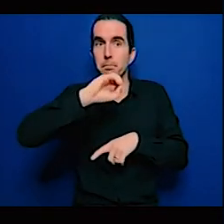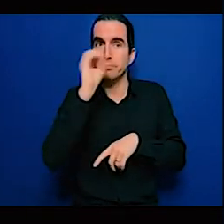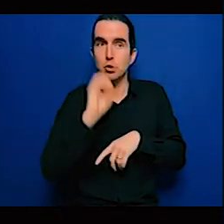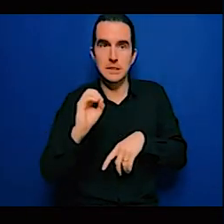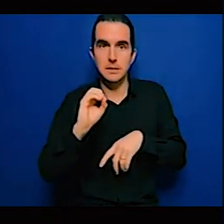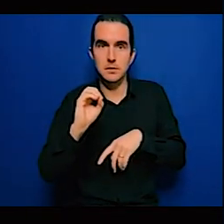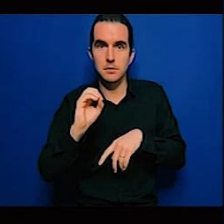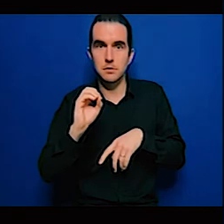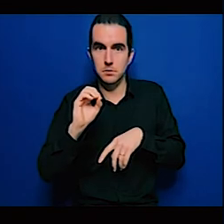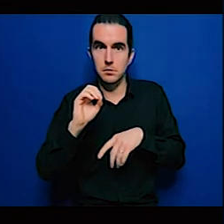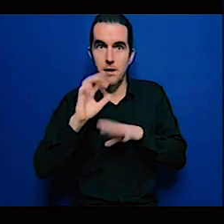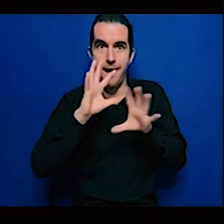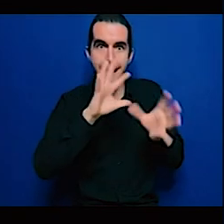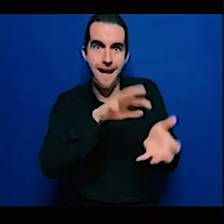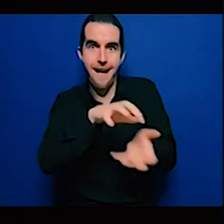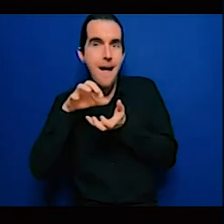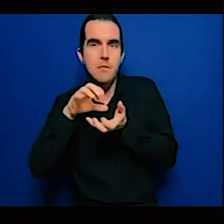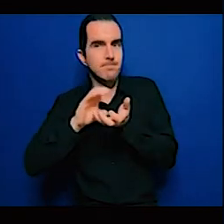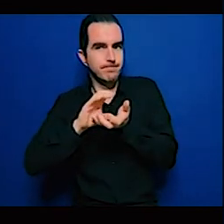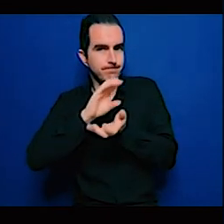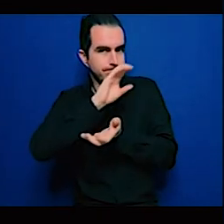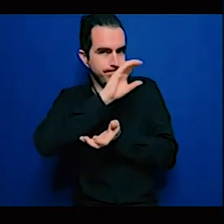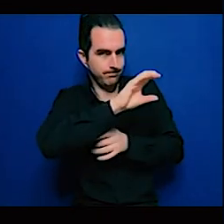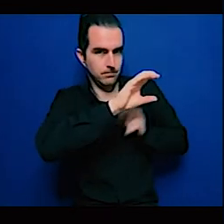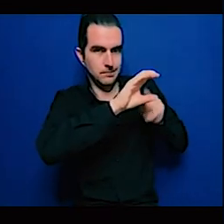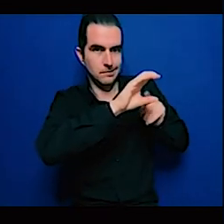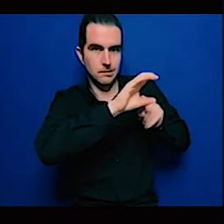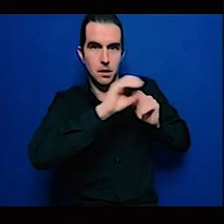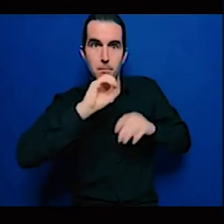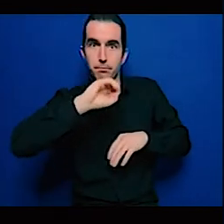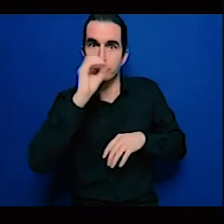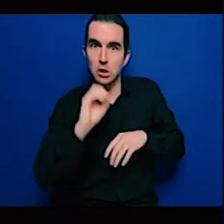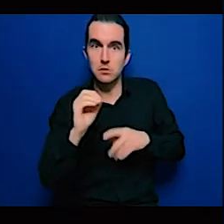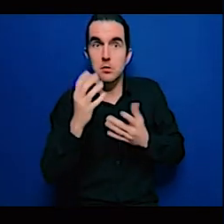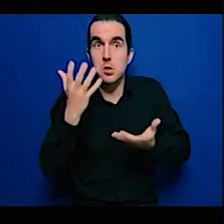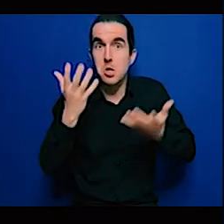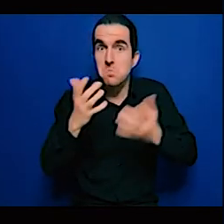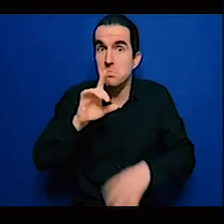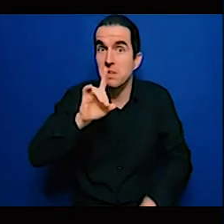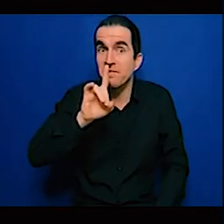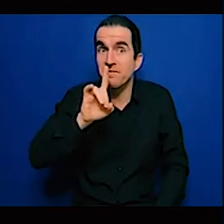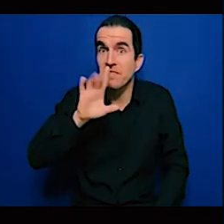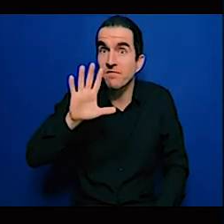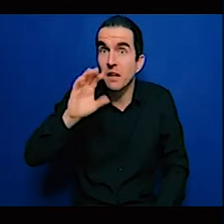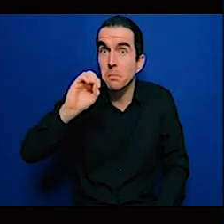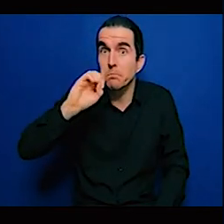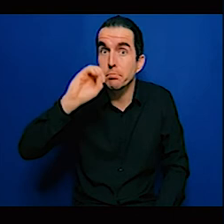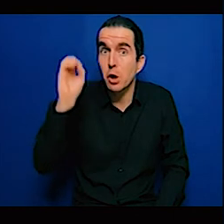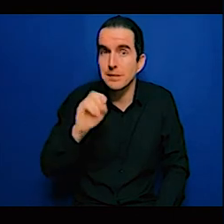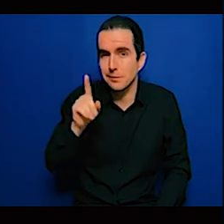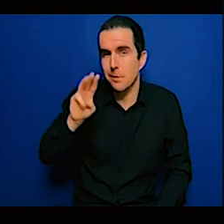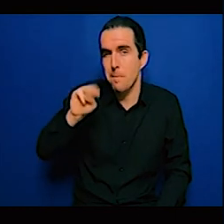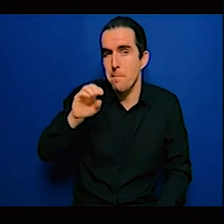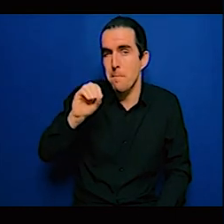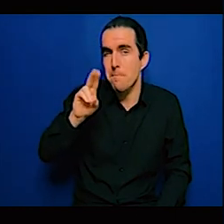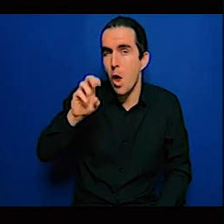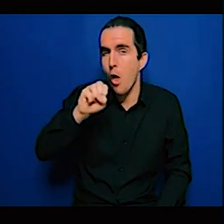then the third one is within the African Development Bank for example set up